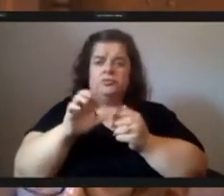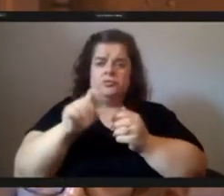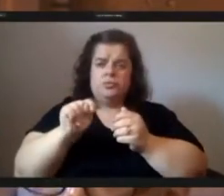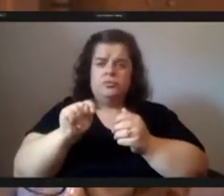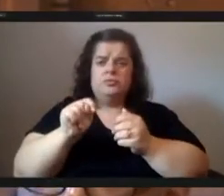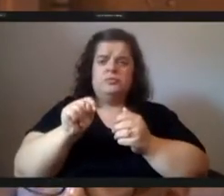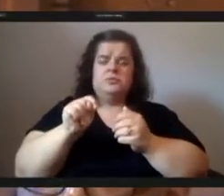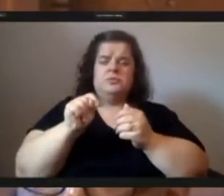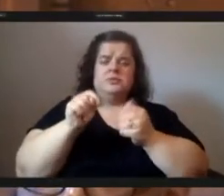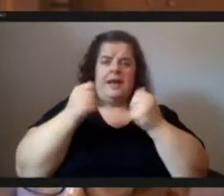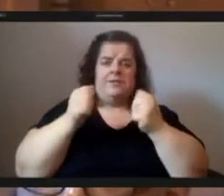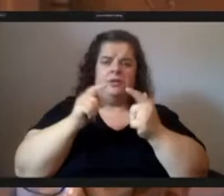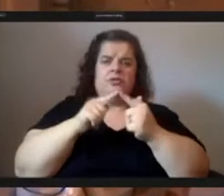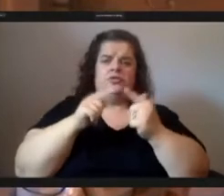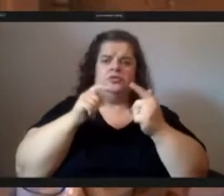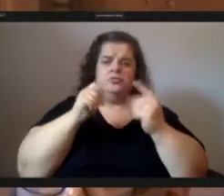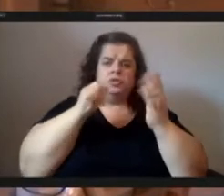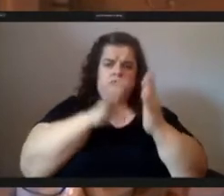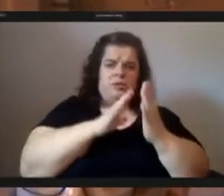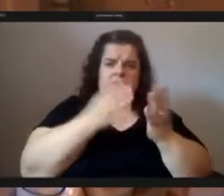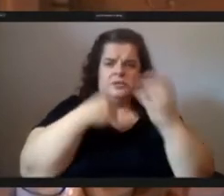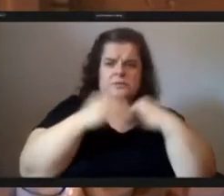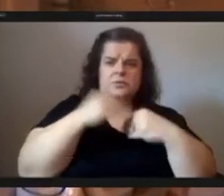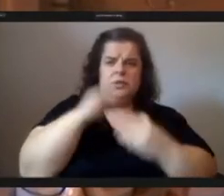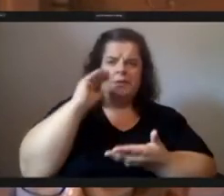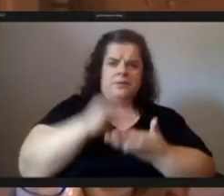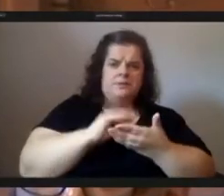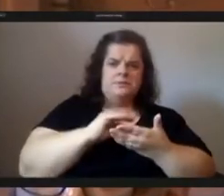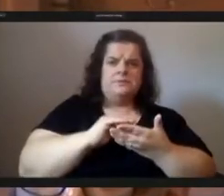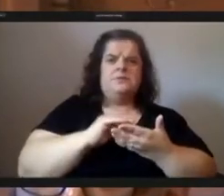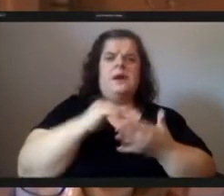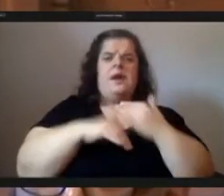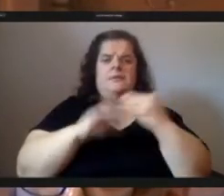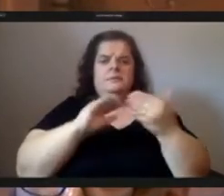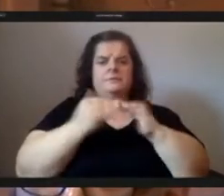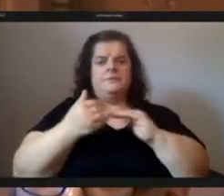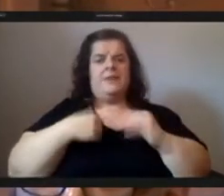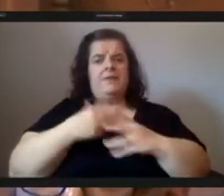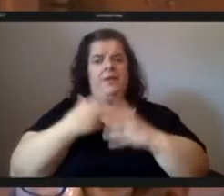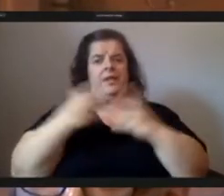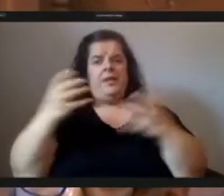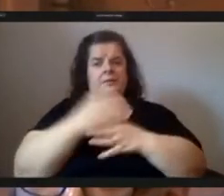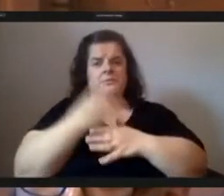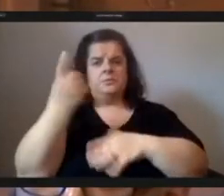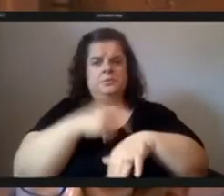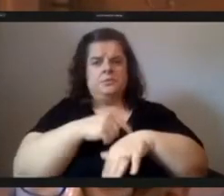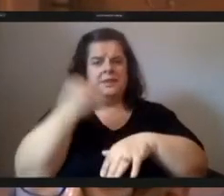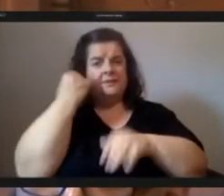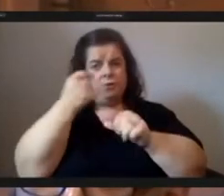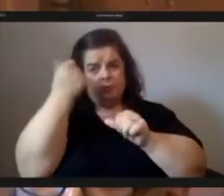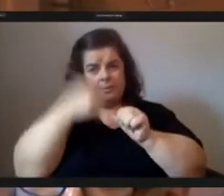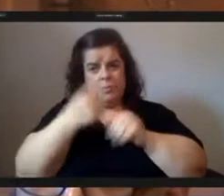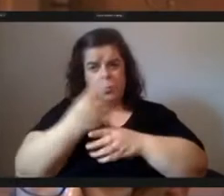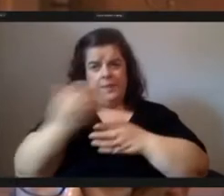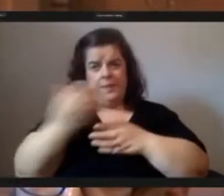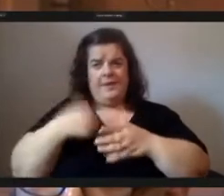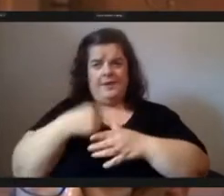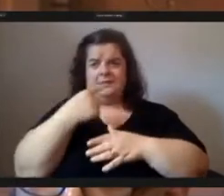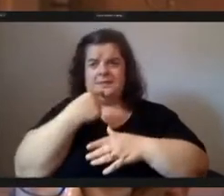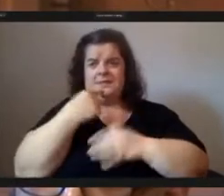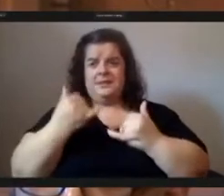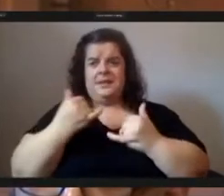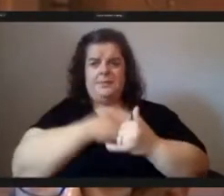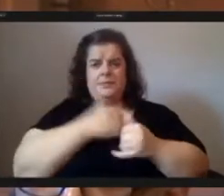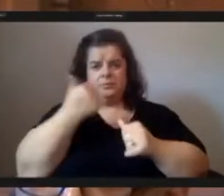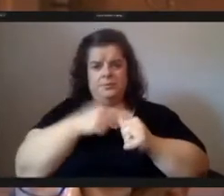i have quite a bit to share and not much time but if you remember one thing i say today please let it be this living